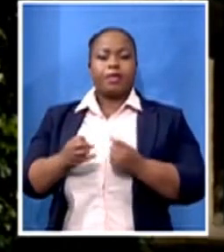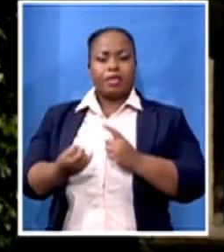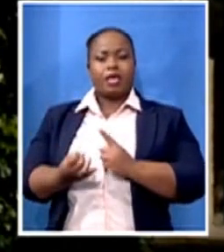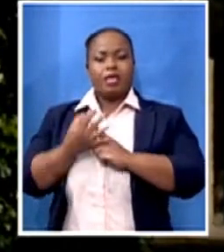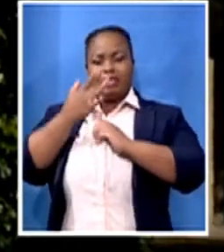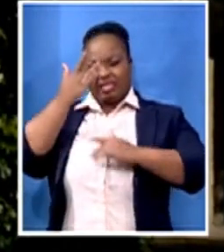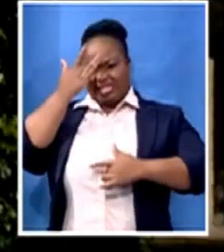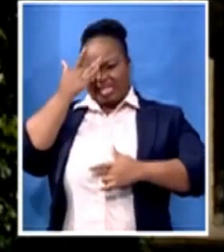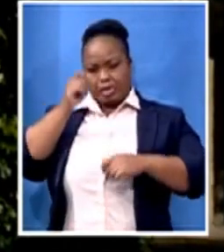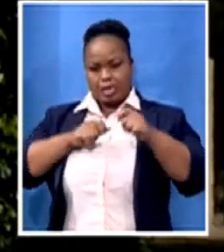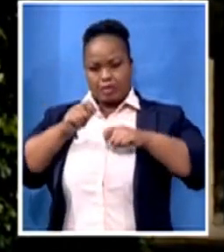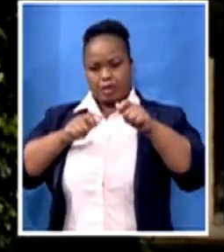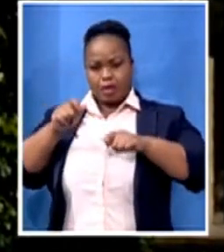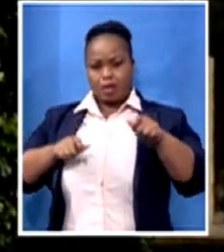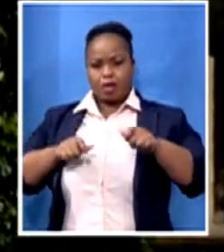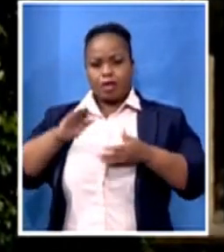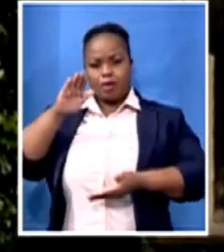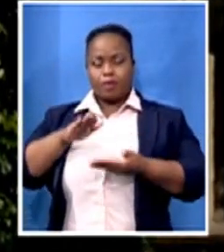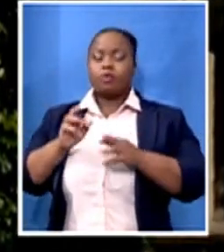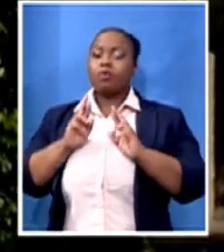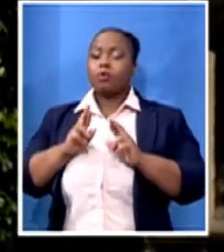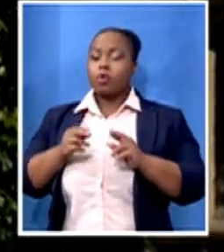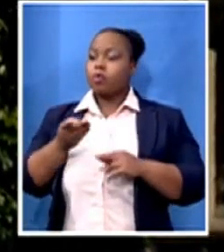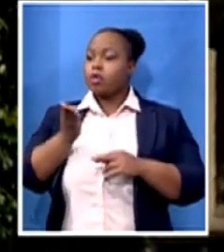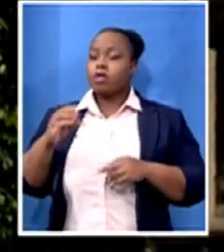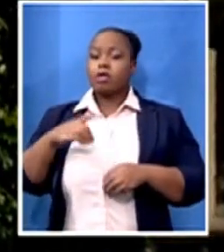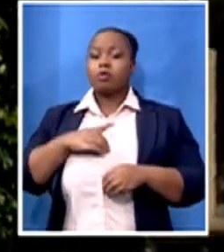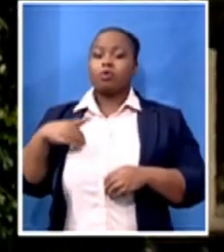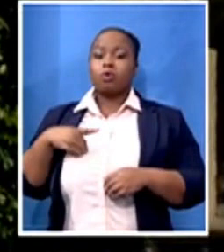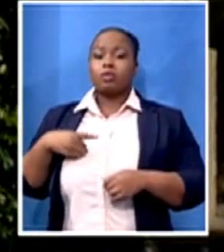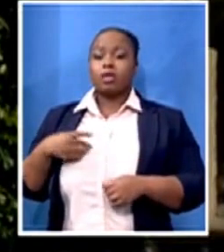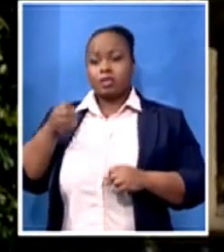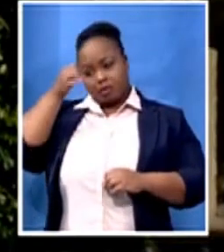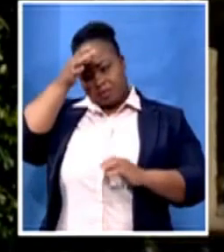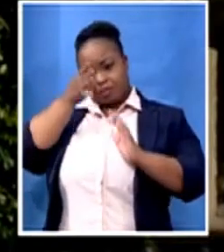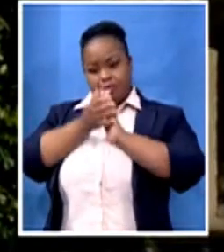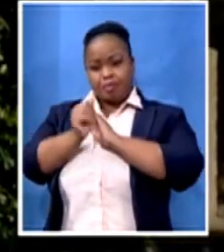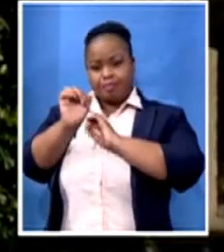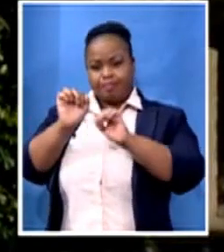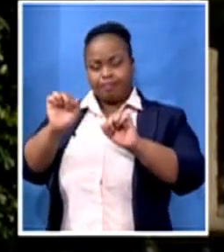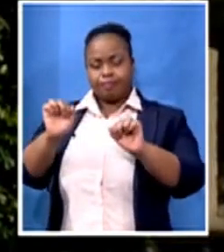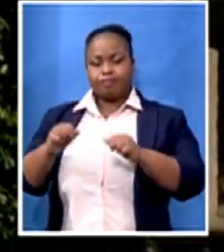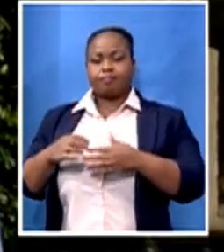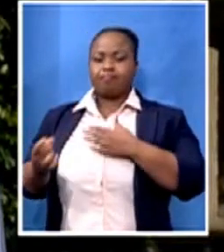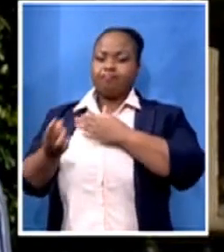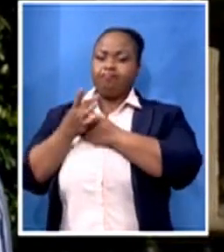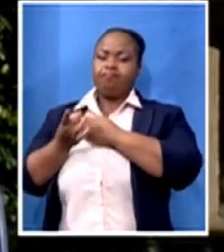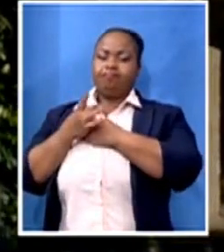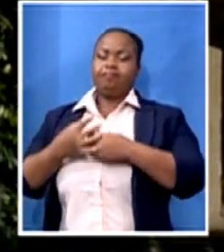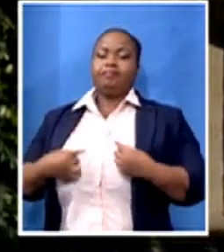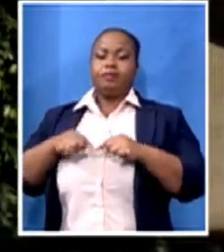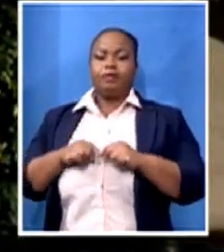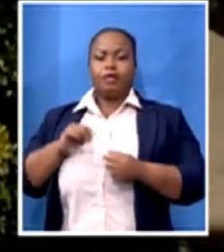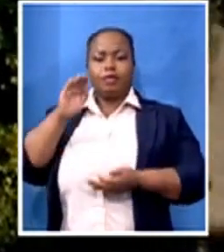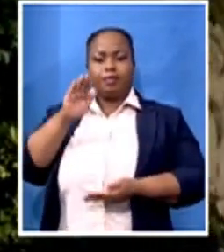doctors will provide their expertise and surely curb the spread of the virus. But to tell us more